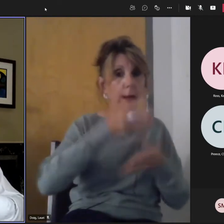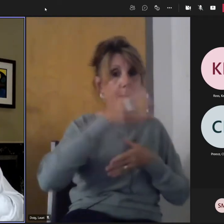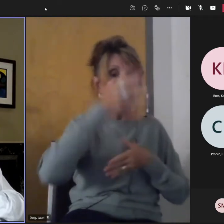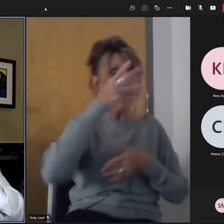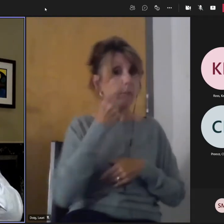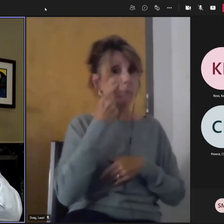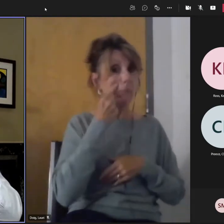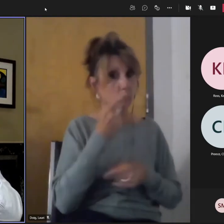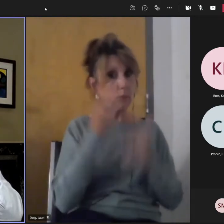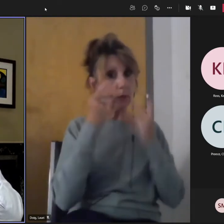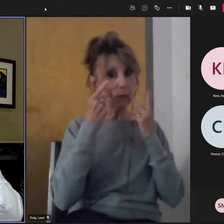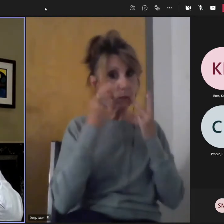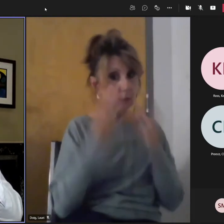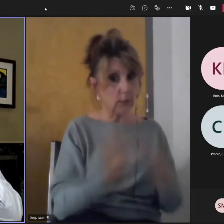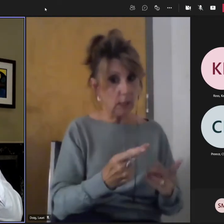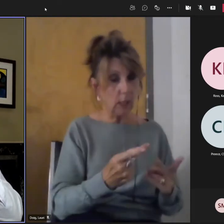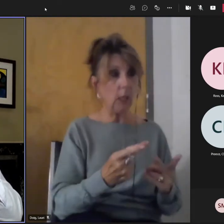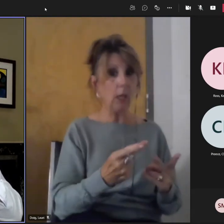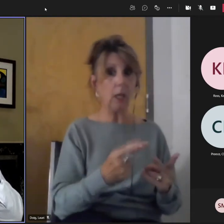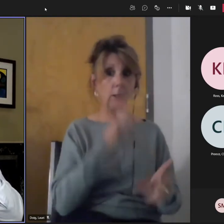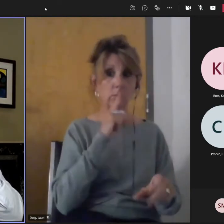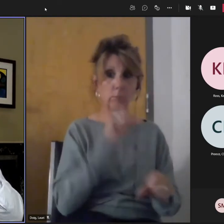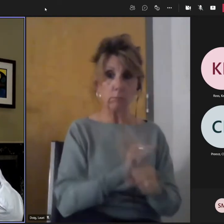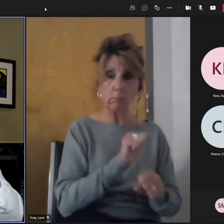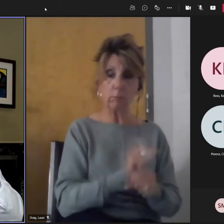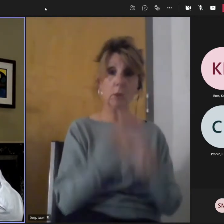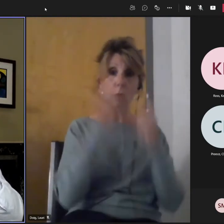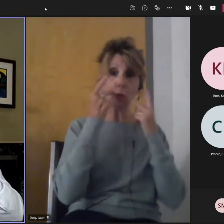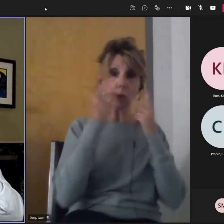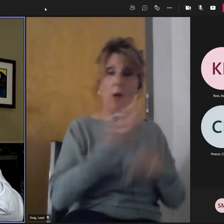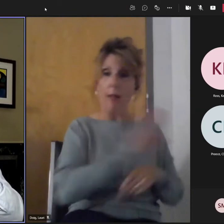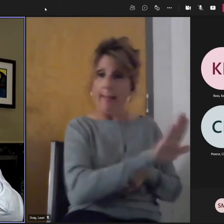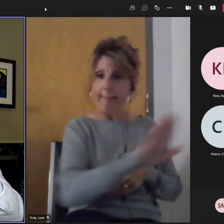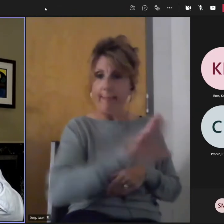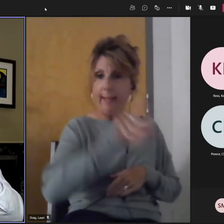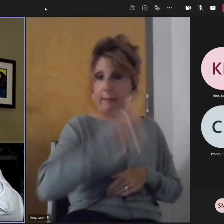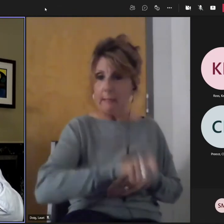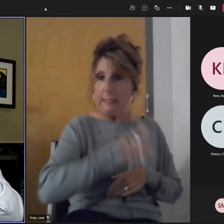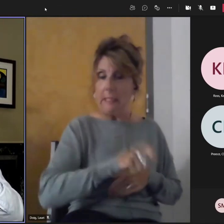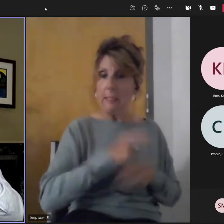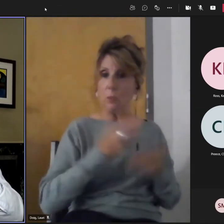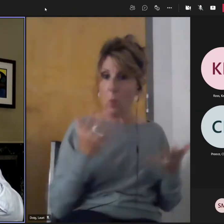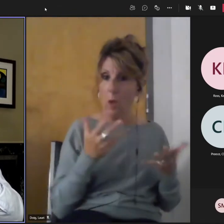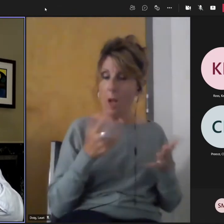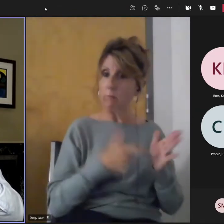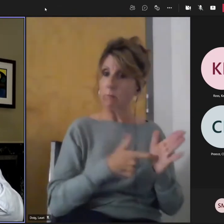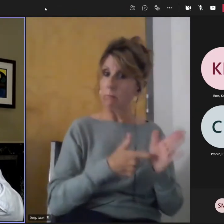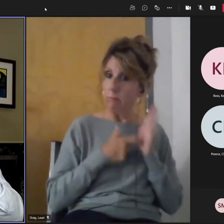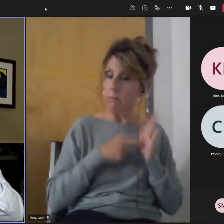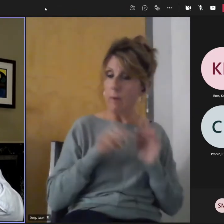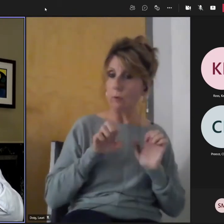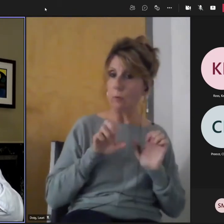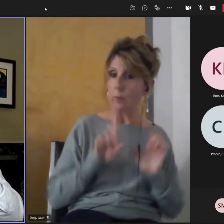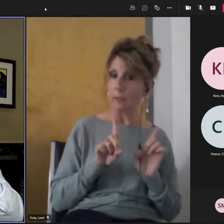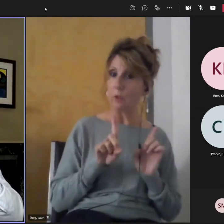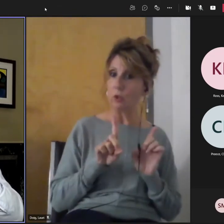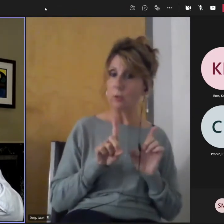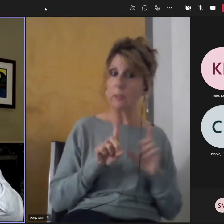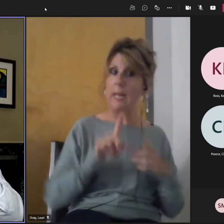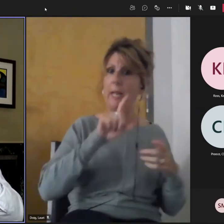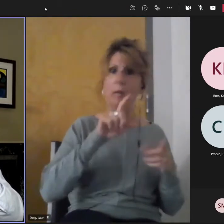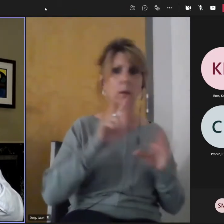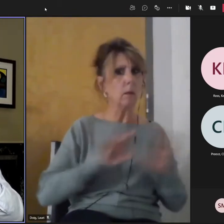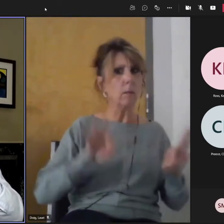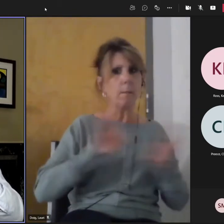awakened parents to the need for education and the need for their children to be engaged in